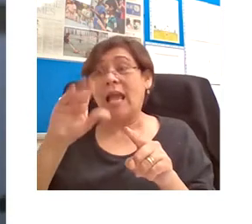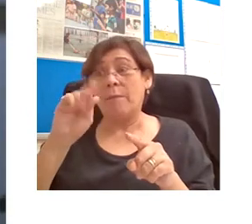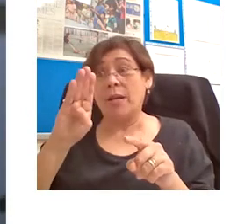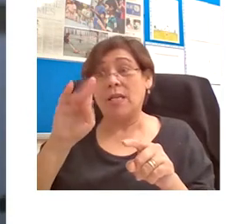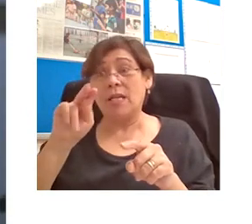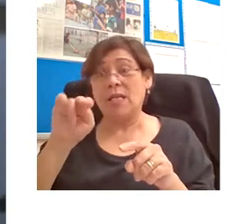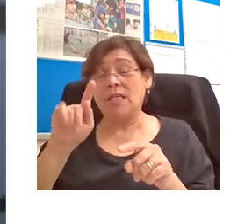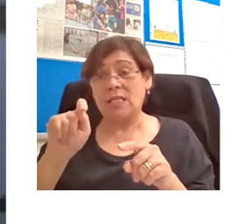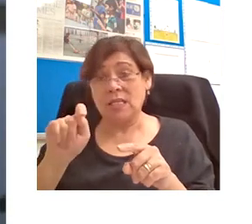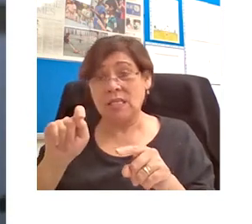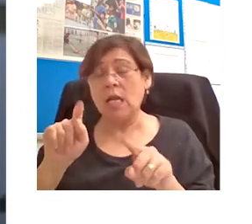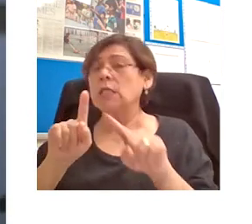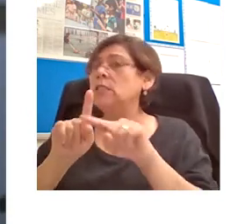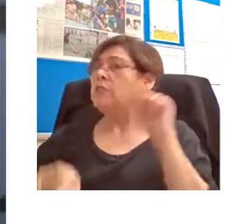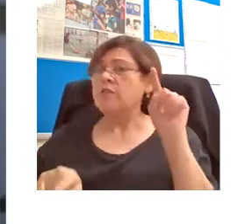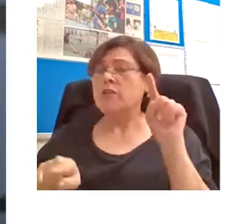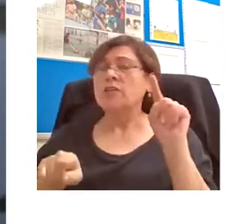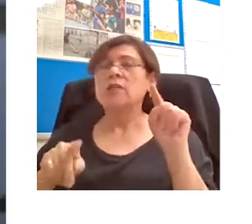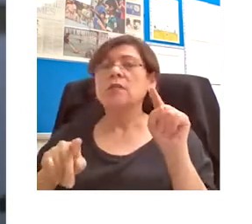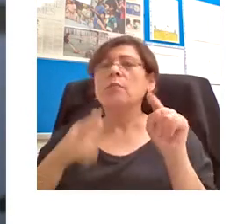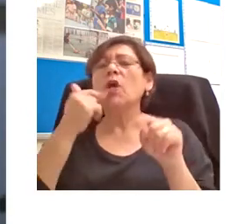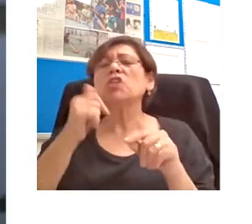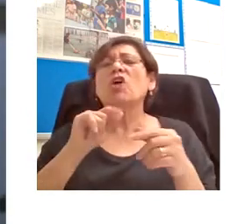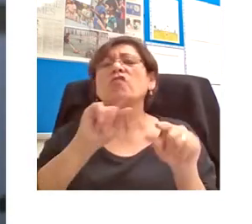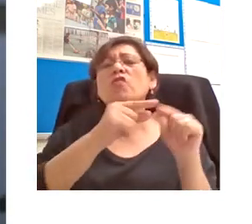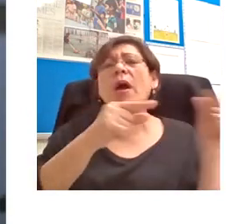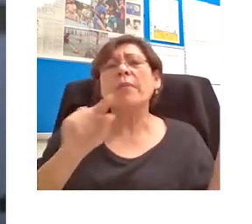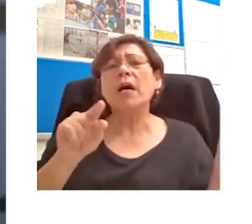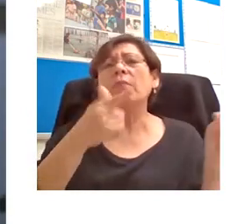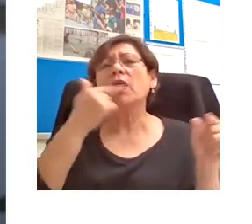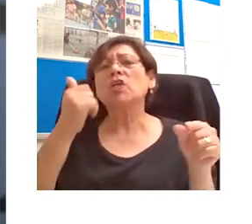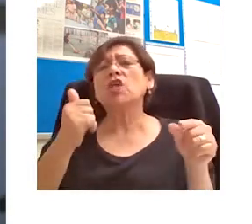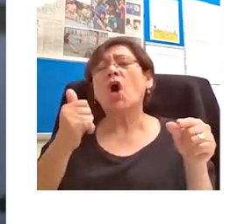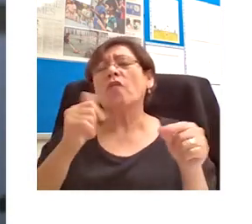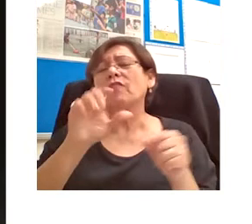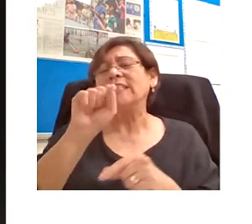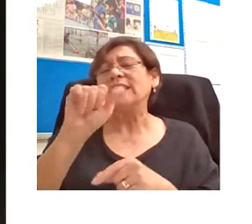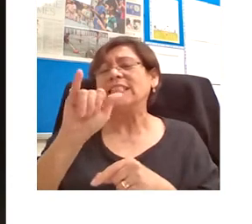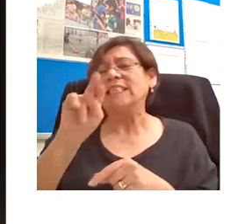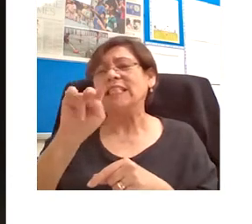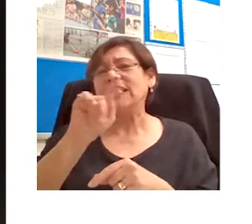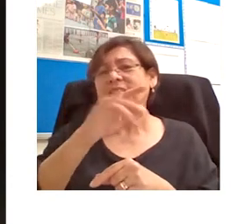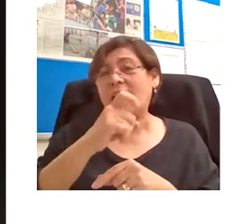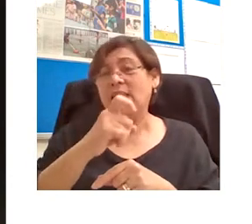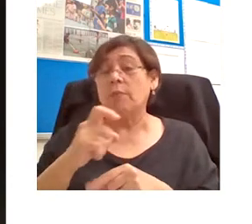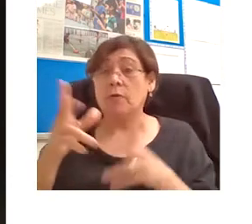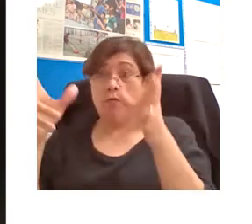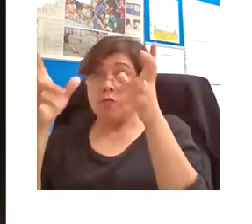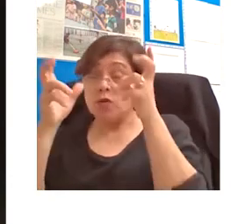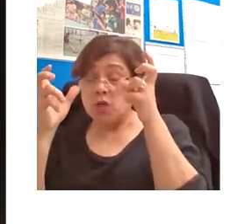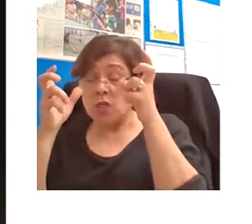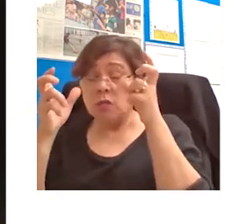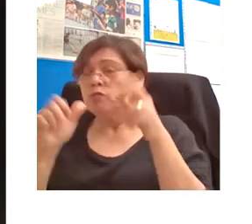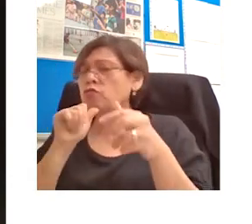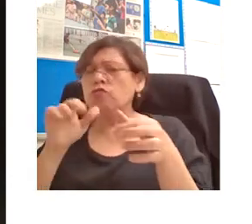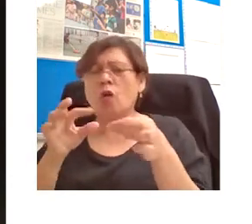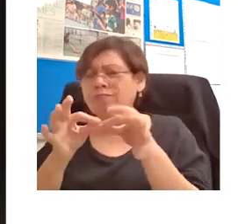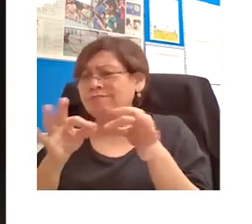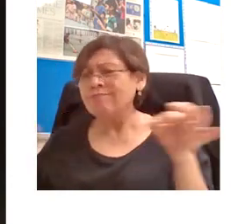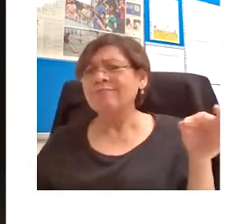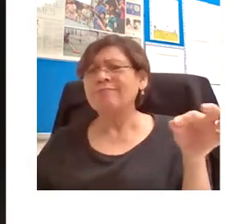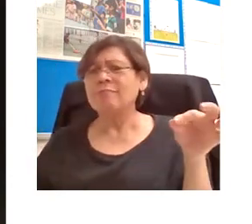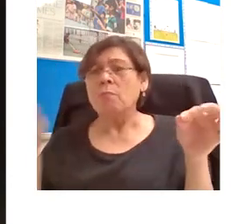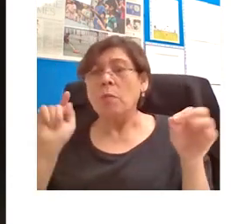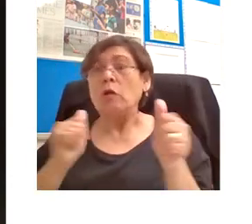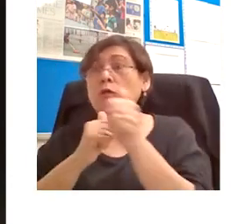grammar, because of syntax, because of the nature of language itself. But visual learning is non-linear. Images and objects don't need to